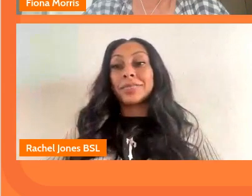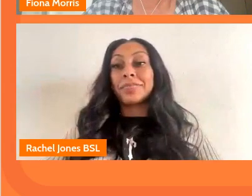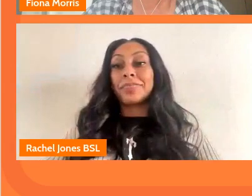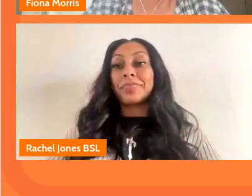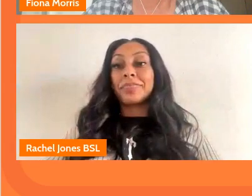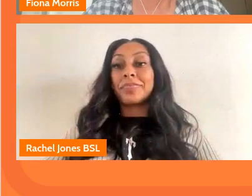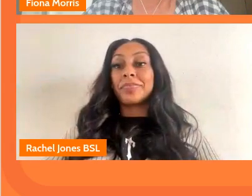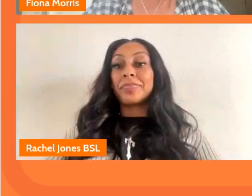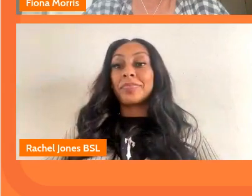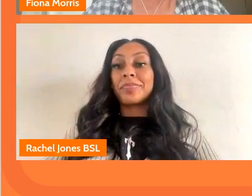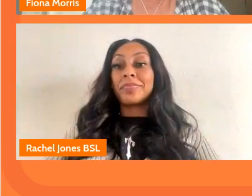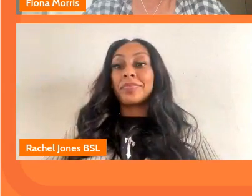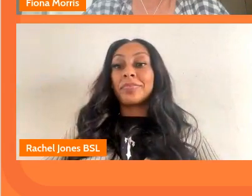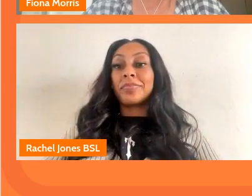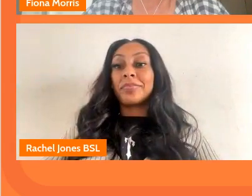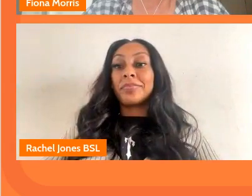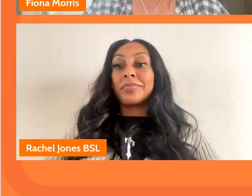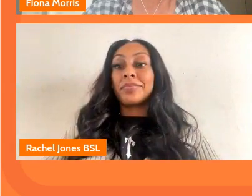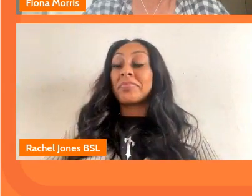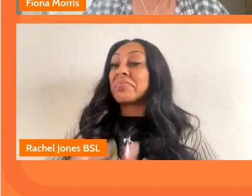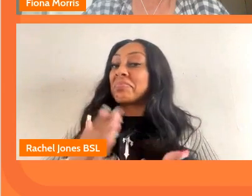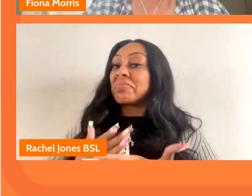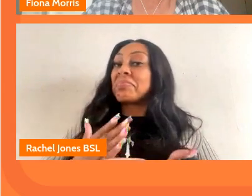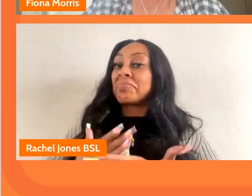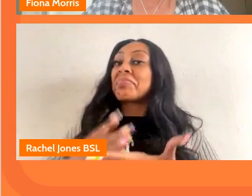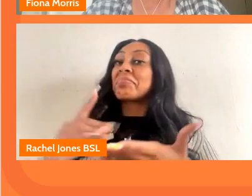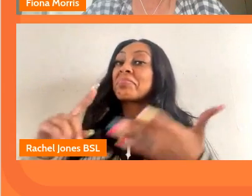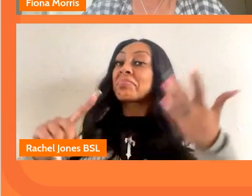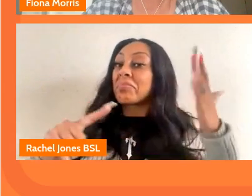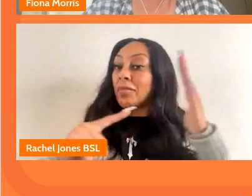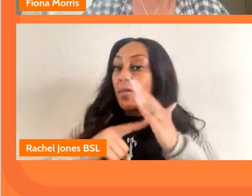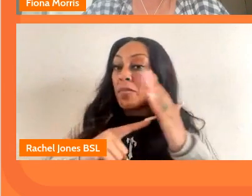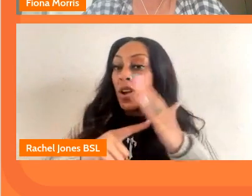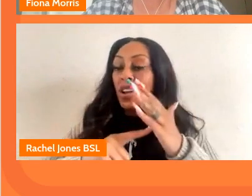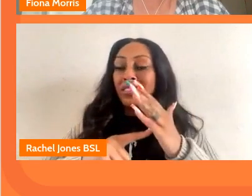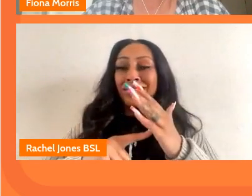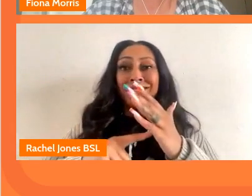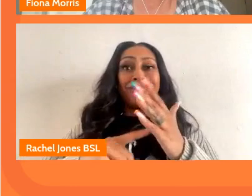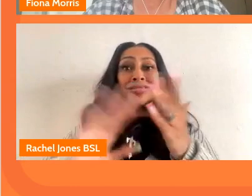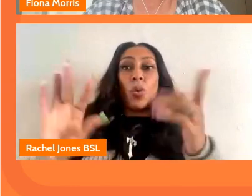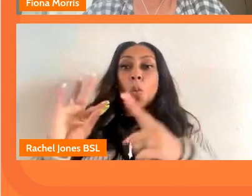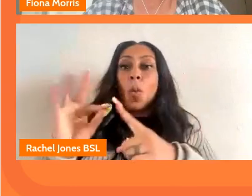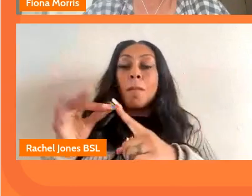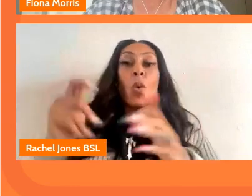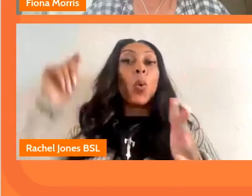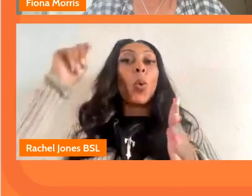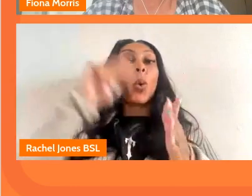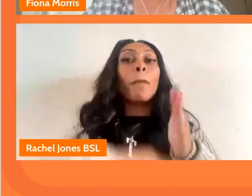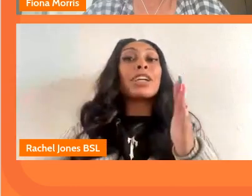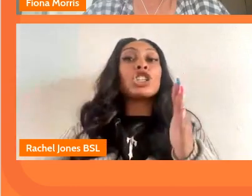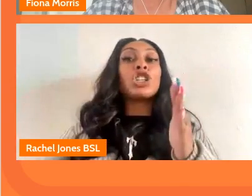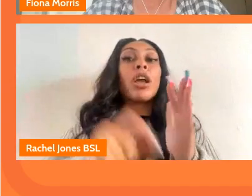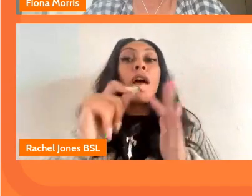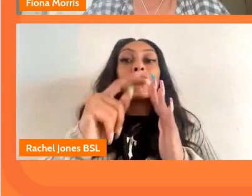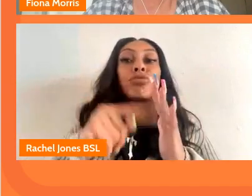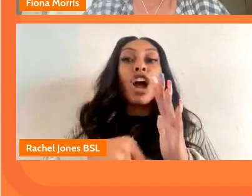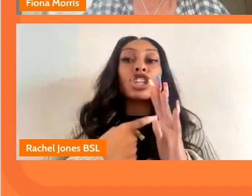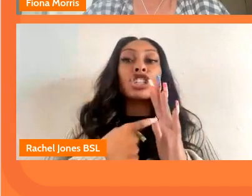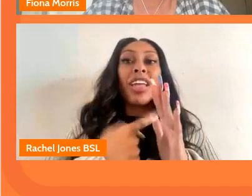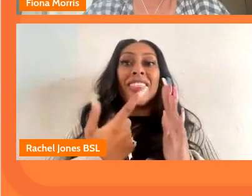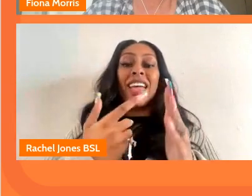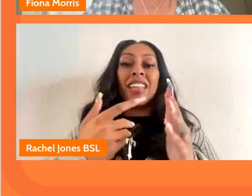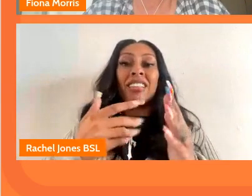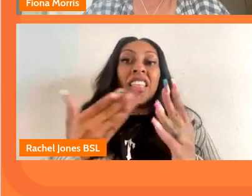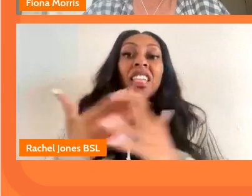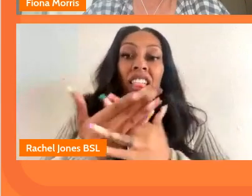i think that's really really important you know there's no point in commissioning projects um and then meddling in them and